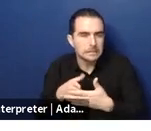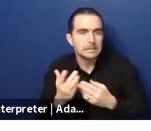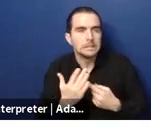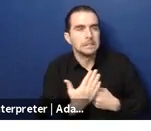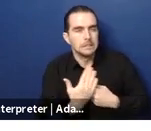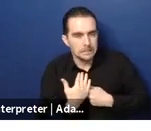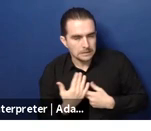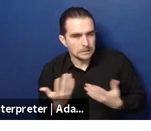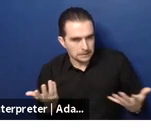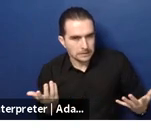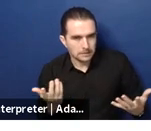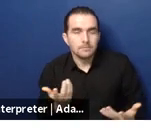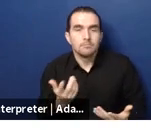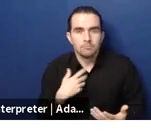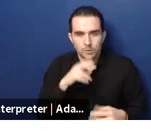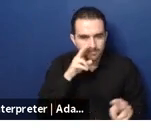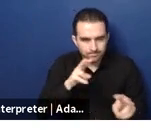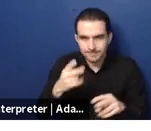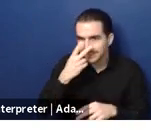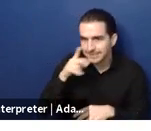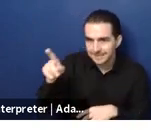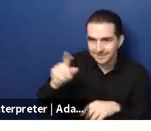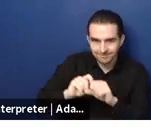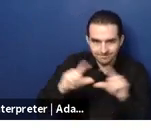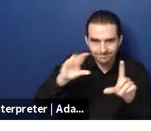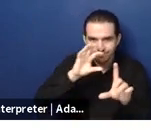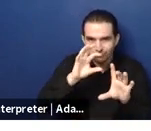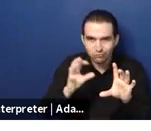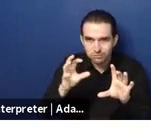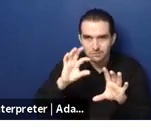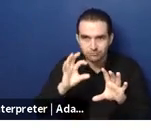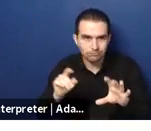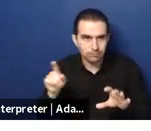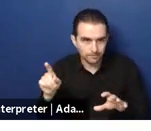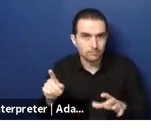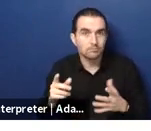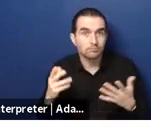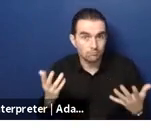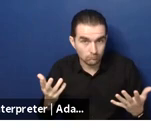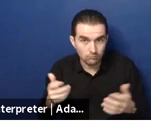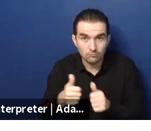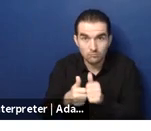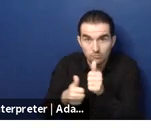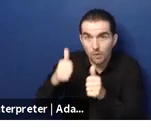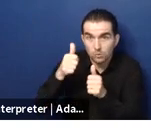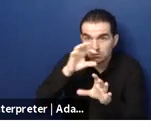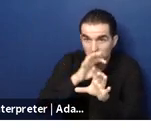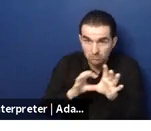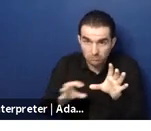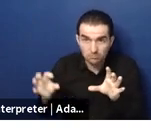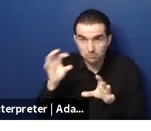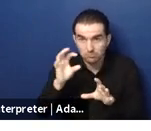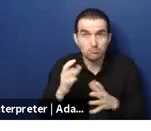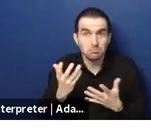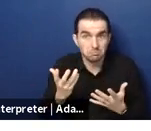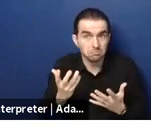them are what we classify as an aging population where six to thirteen percent of the population would be over the age of 65